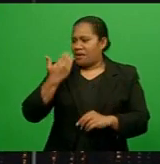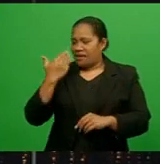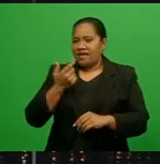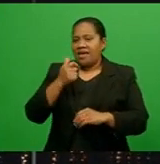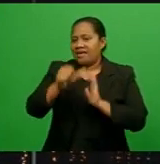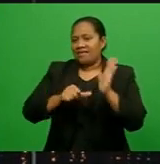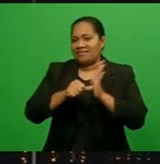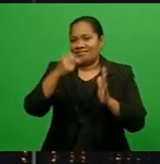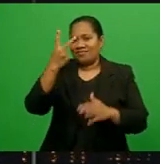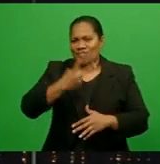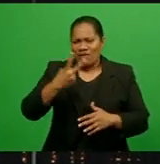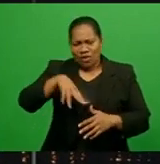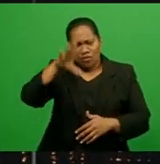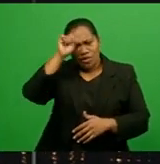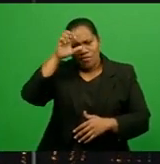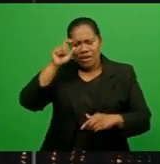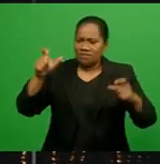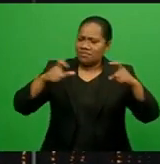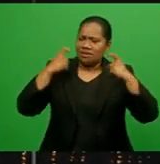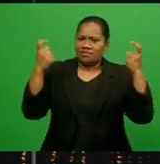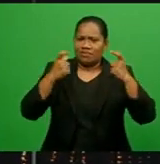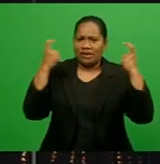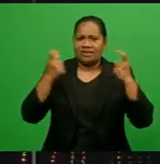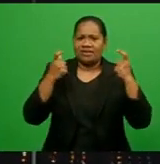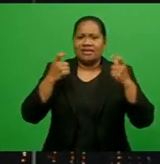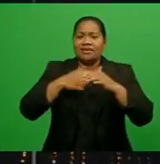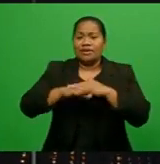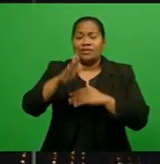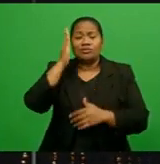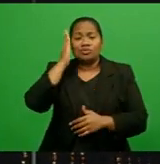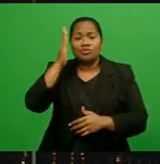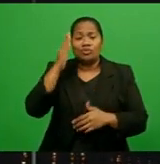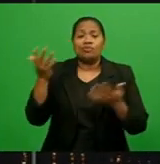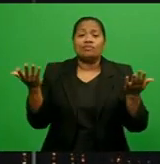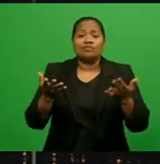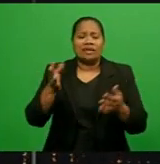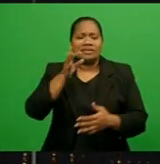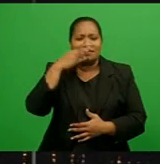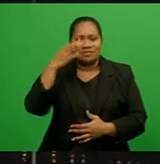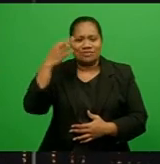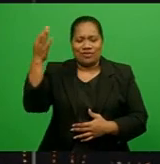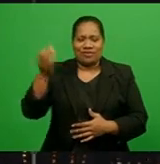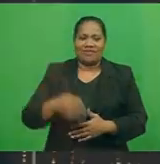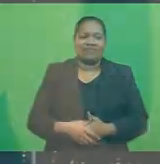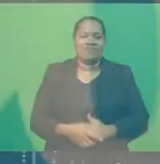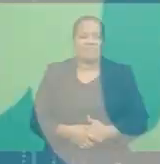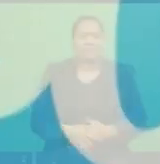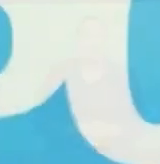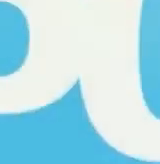remembers celebrating the event in his school in Singatoka. Up in Isawangarindobu has his story.